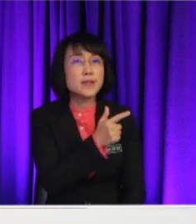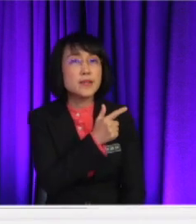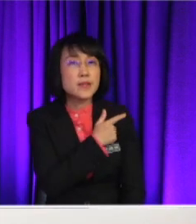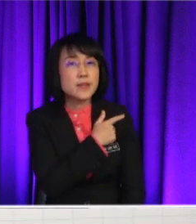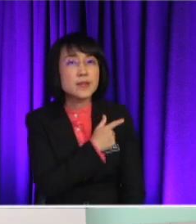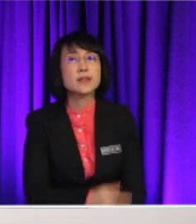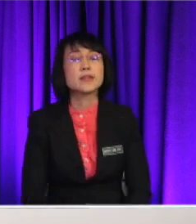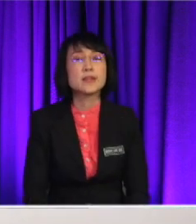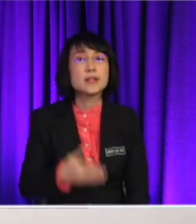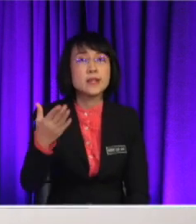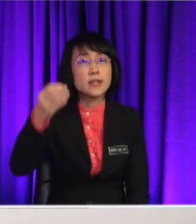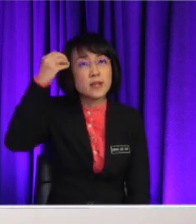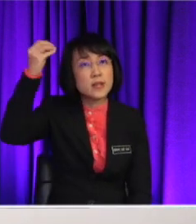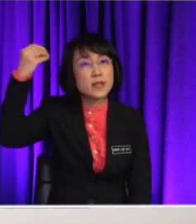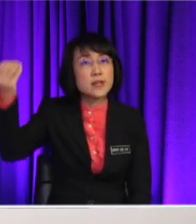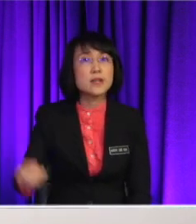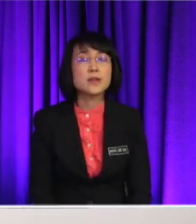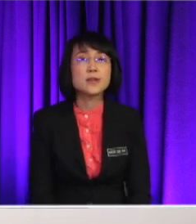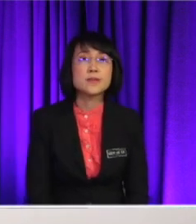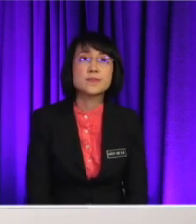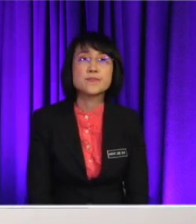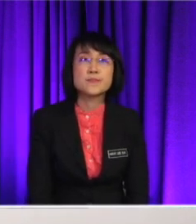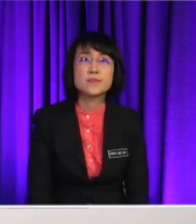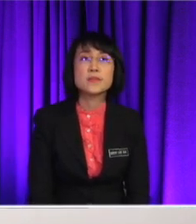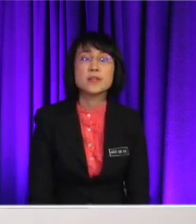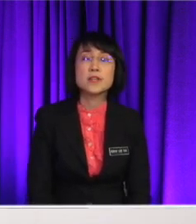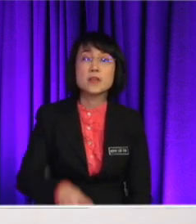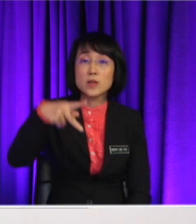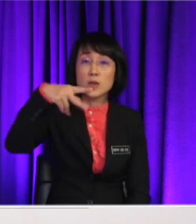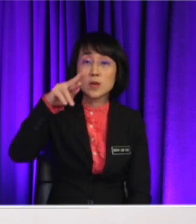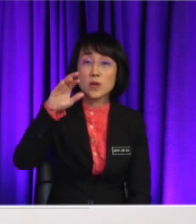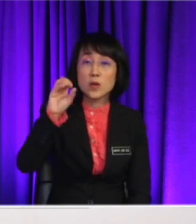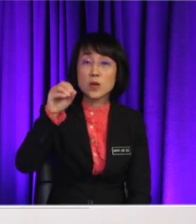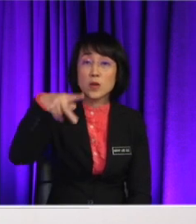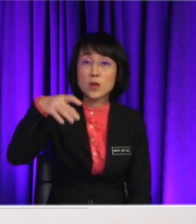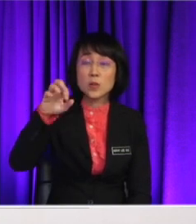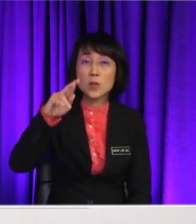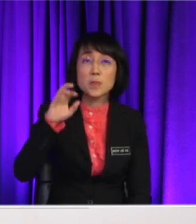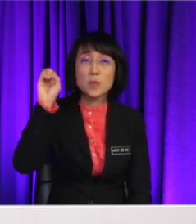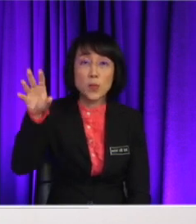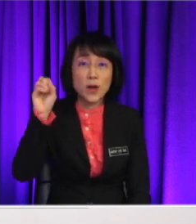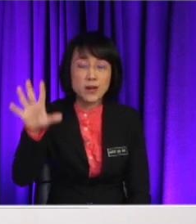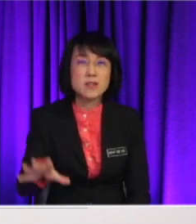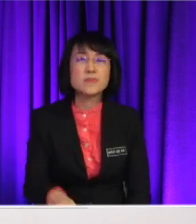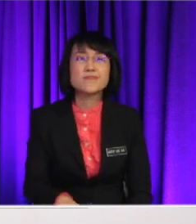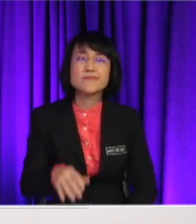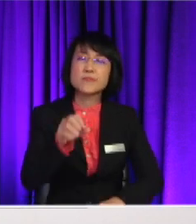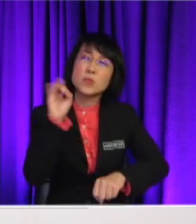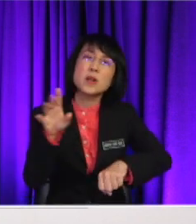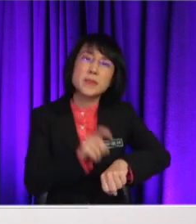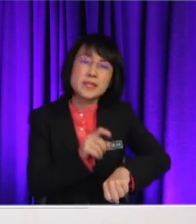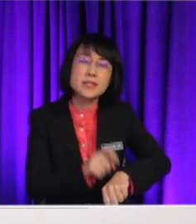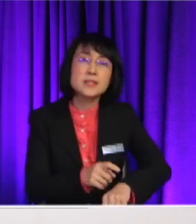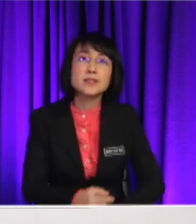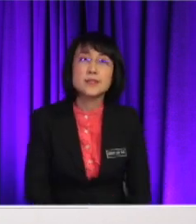Mm In their opinion, proper waste disposal is very troublesome as it takes a lot of time. Mm-hmm. They tend to find the easiest ways to dispose